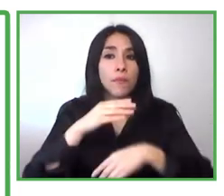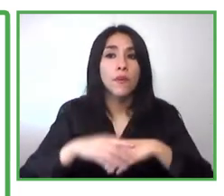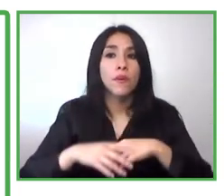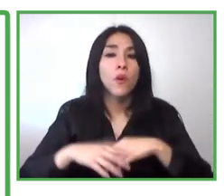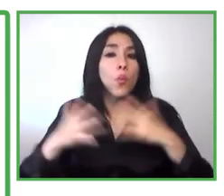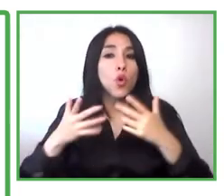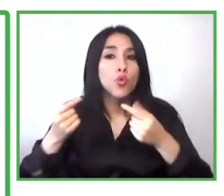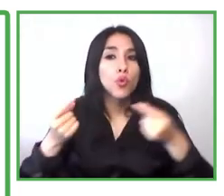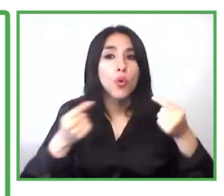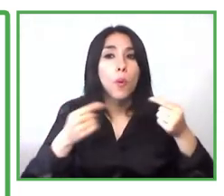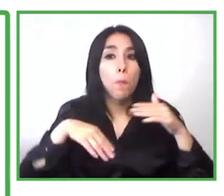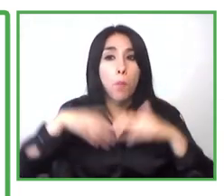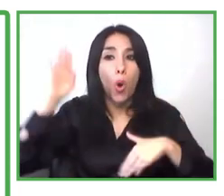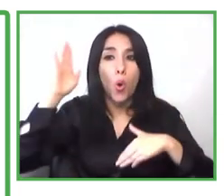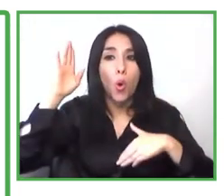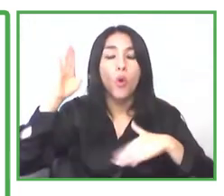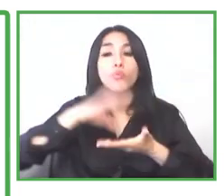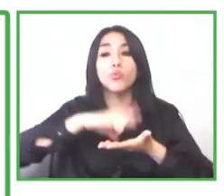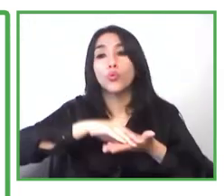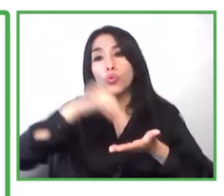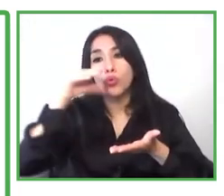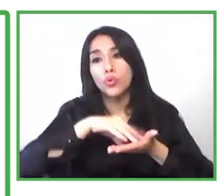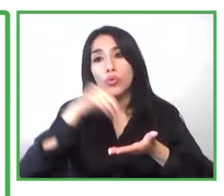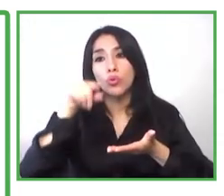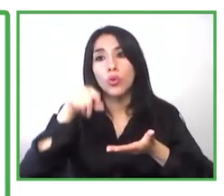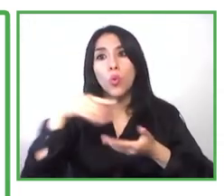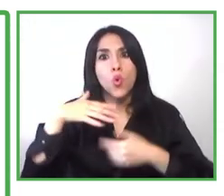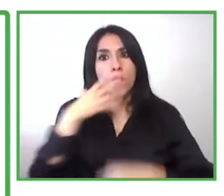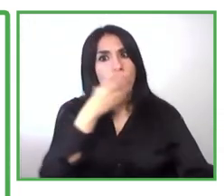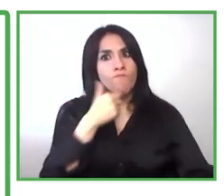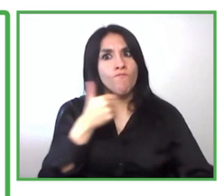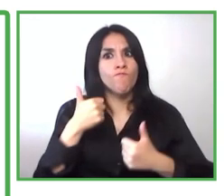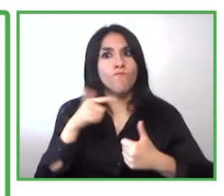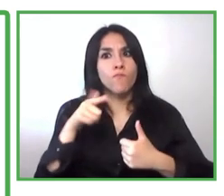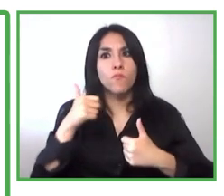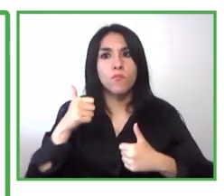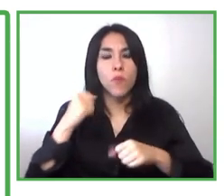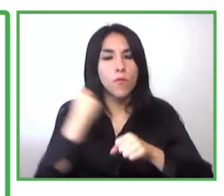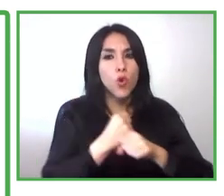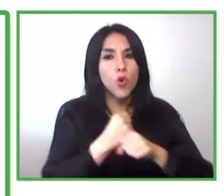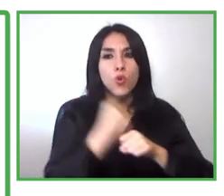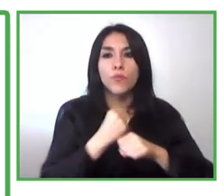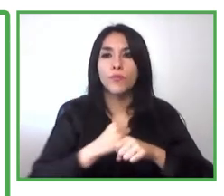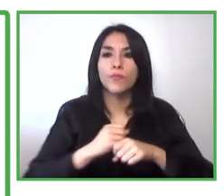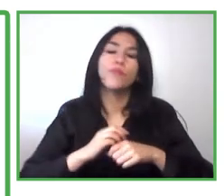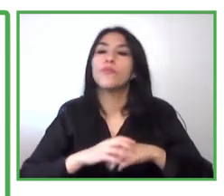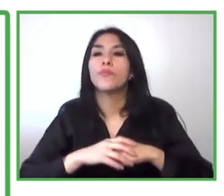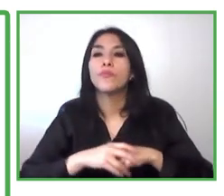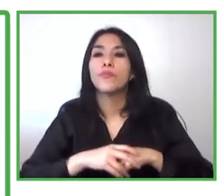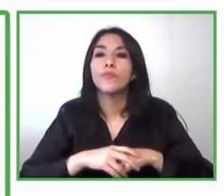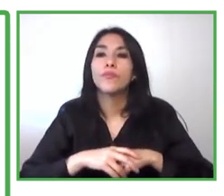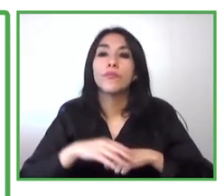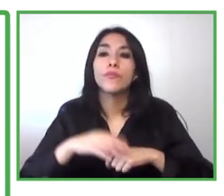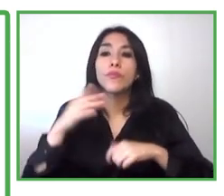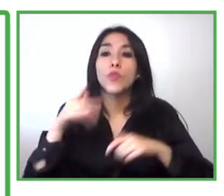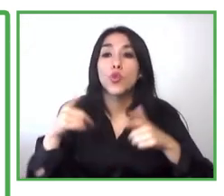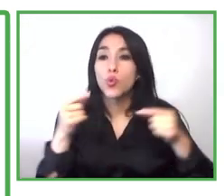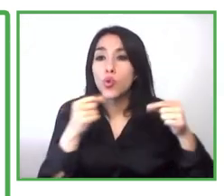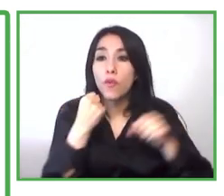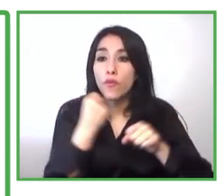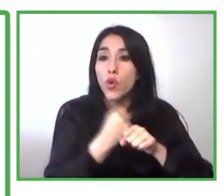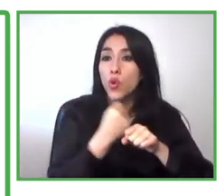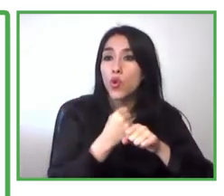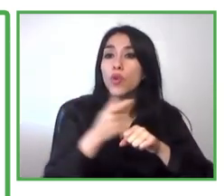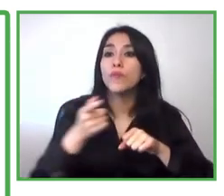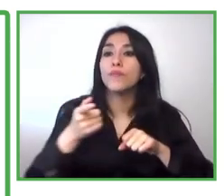effective learning so this was very enriching this uh workshop we developed tools very innovative tools for example